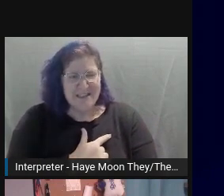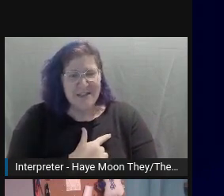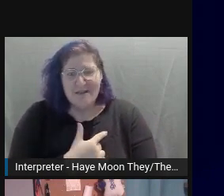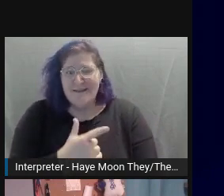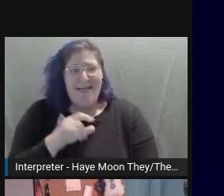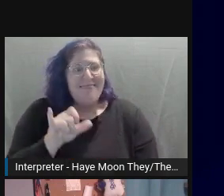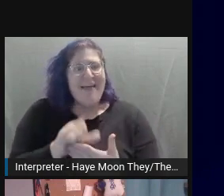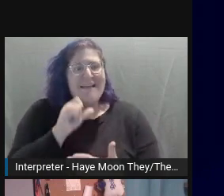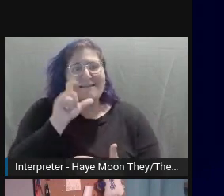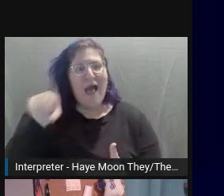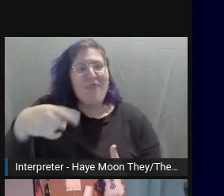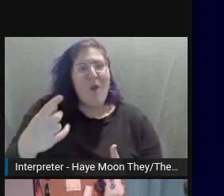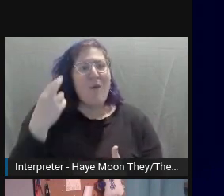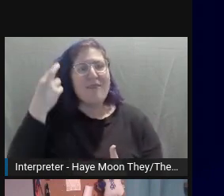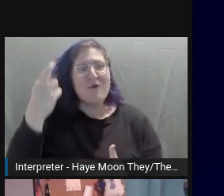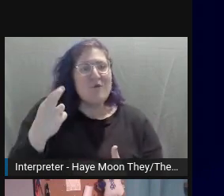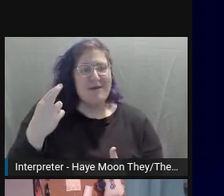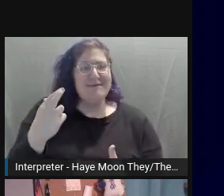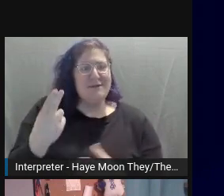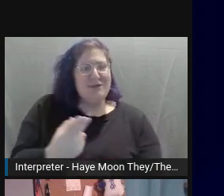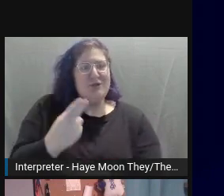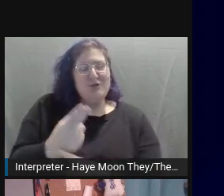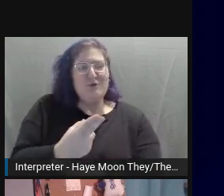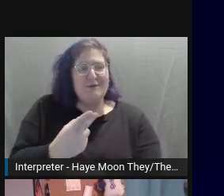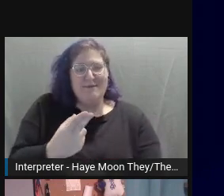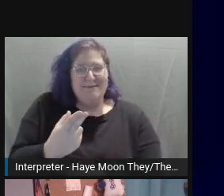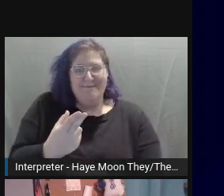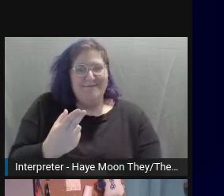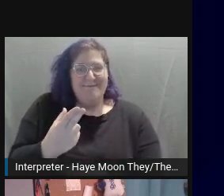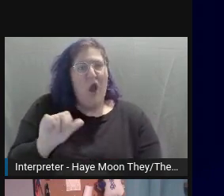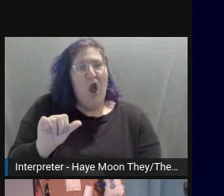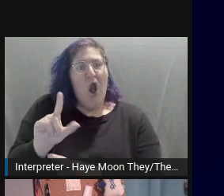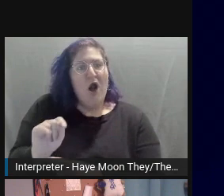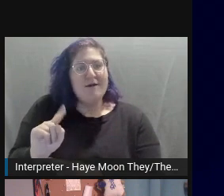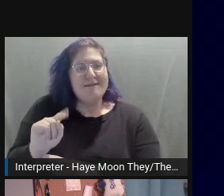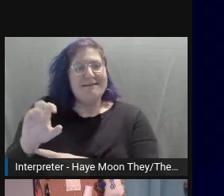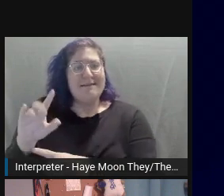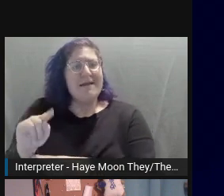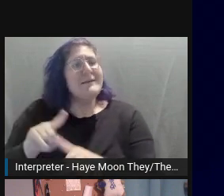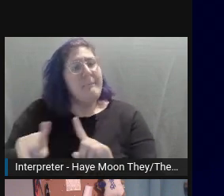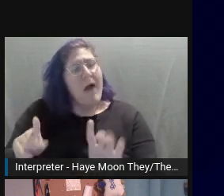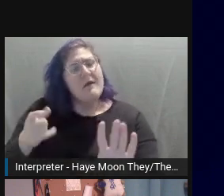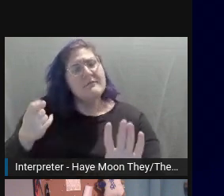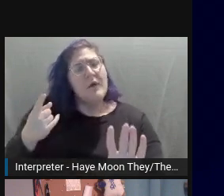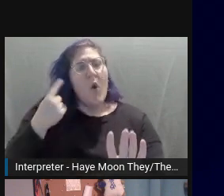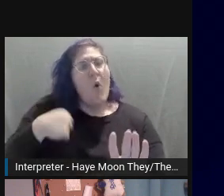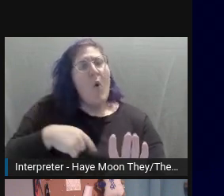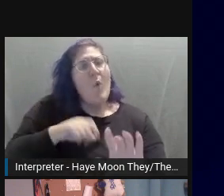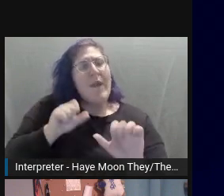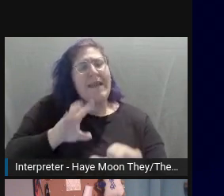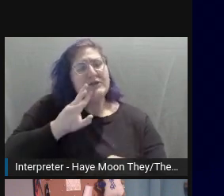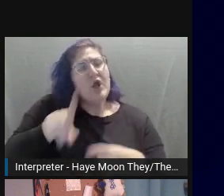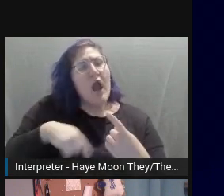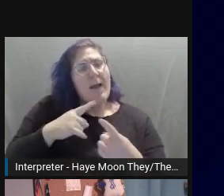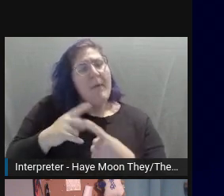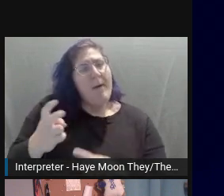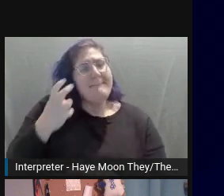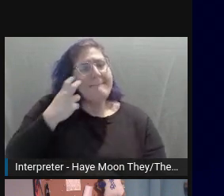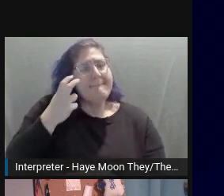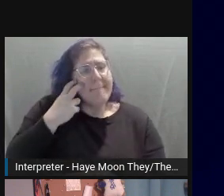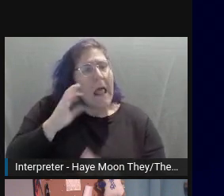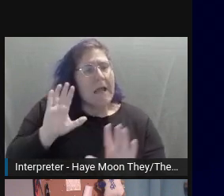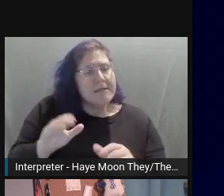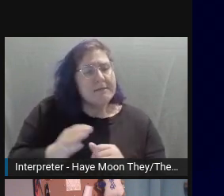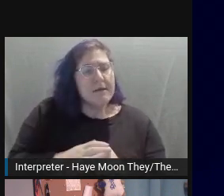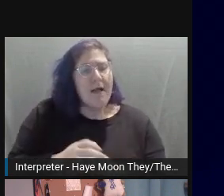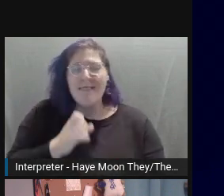But for the sake of this argument, let's discuss blindness. Two, there's not a consistent analytical way to detect